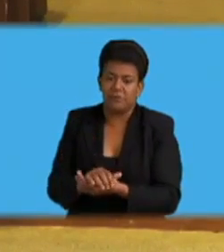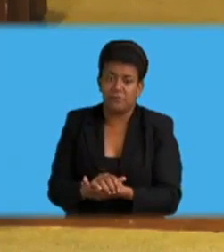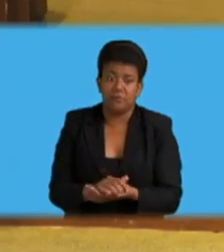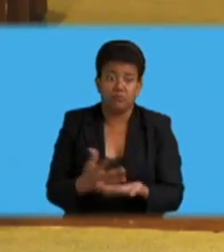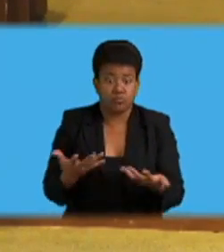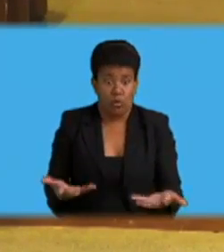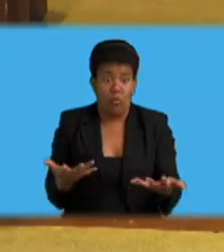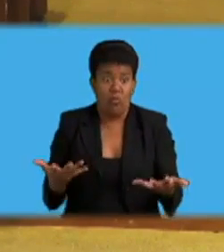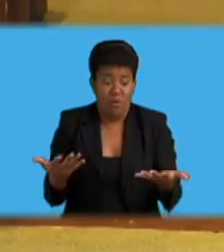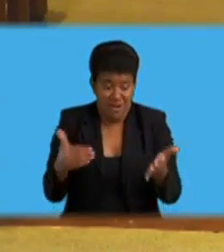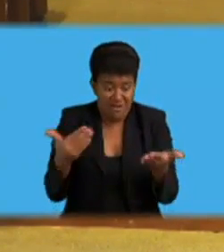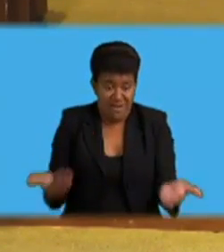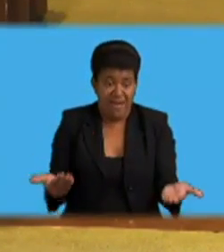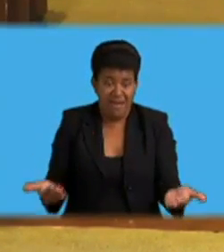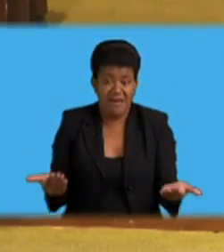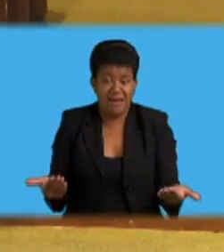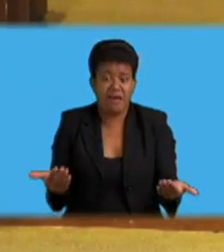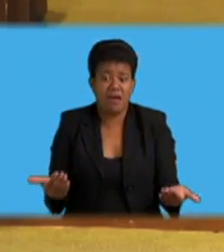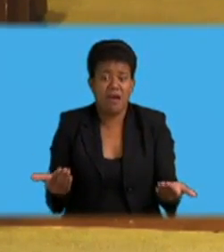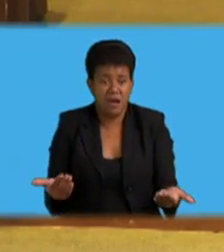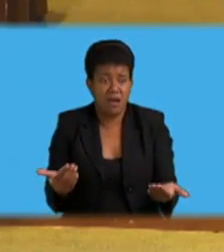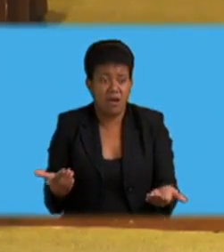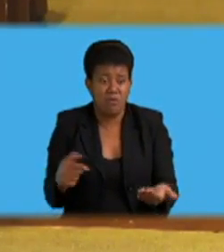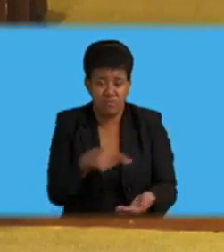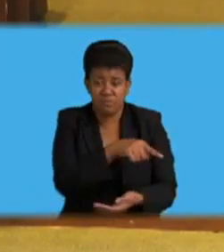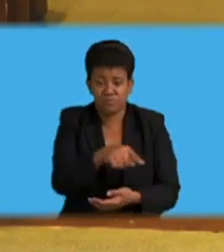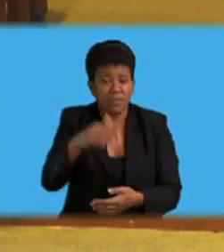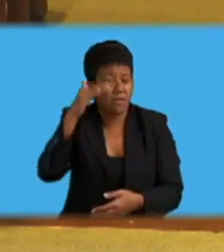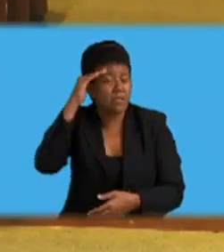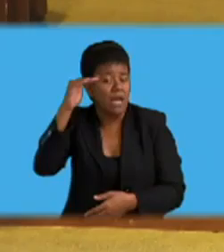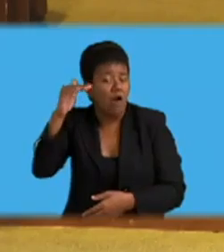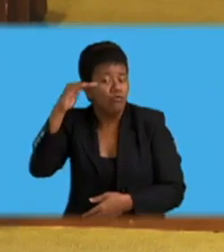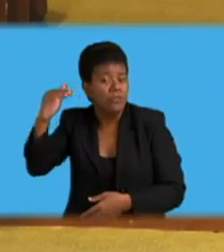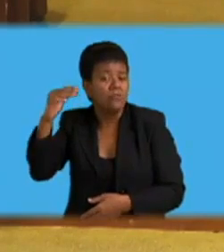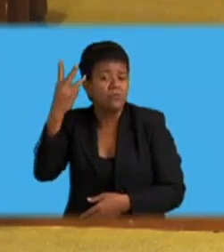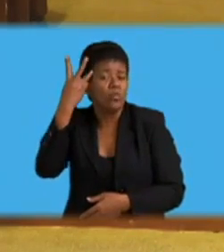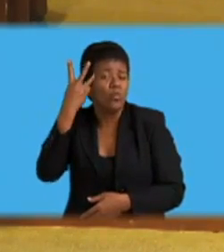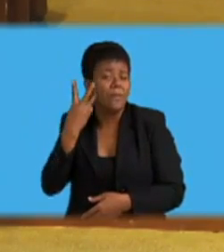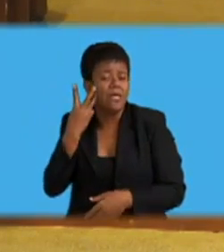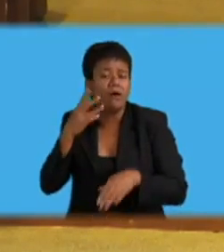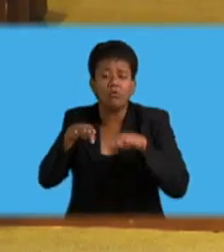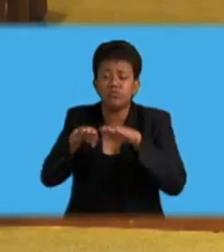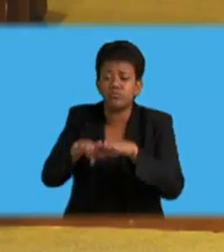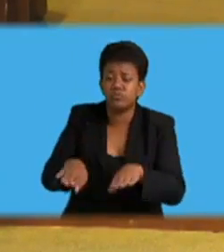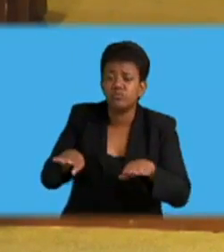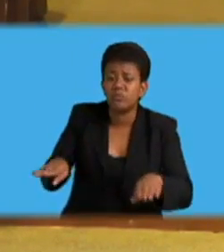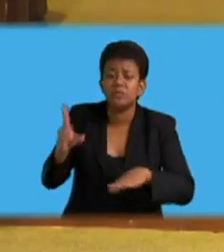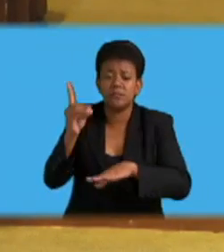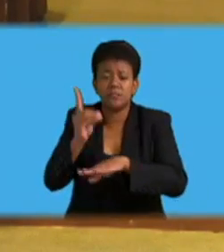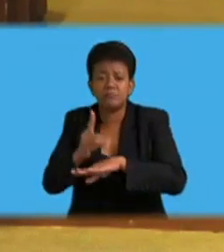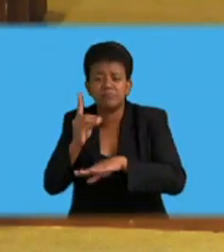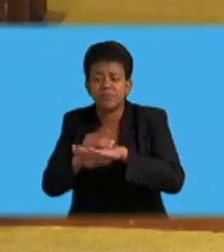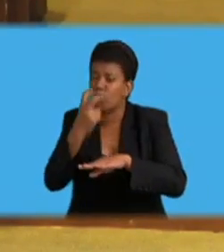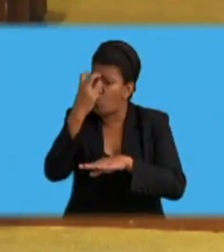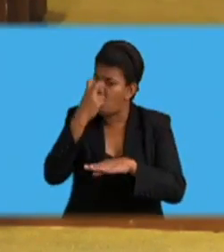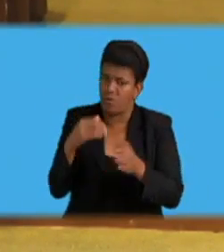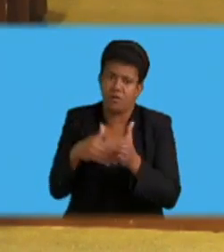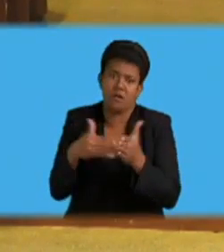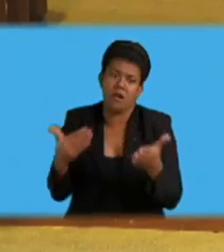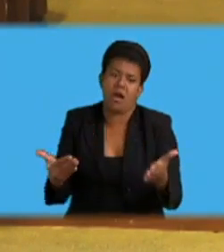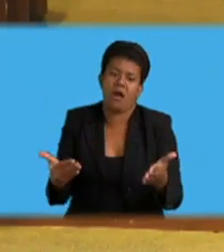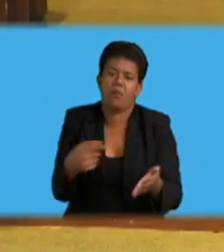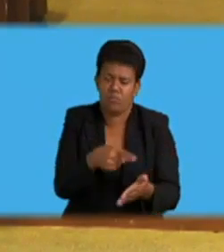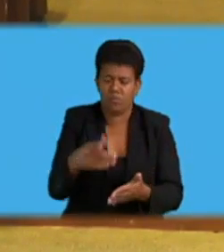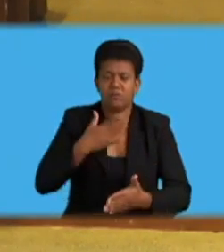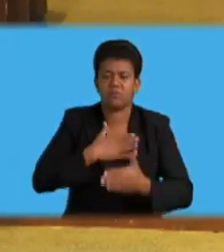for which our most vulnerable women, children, disabled persons, and the elderly are now exposed, given the statistics that we just